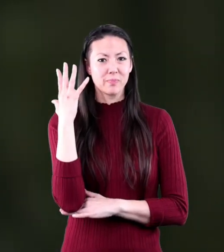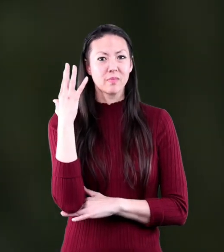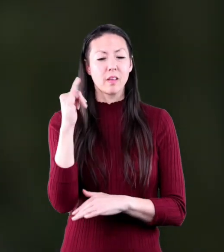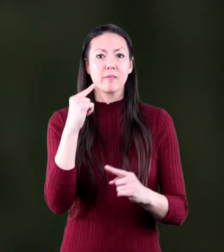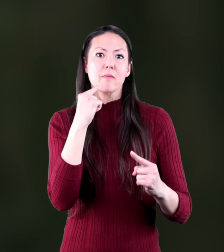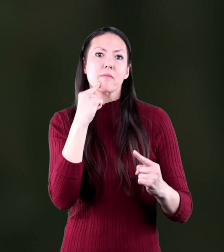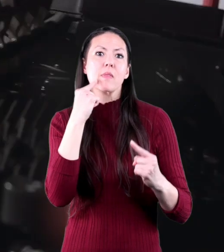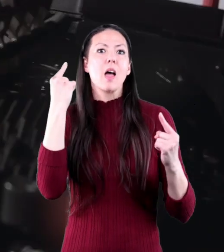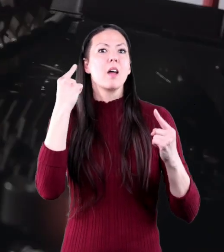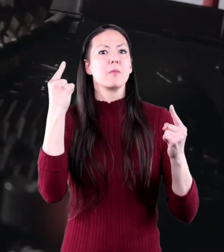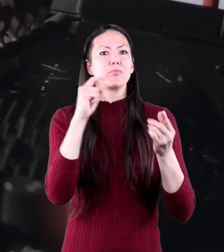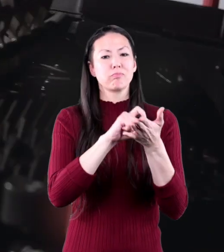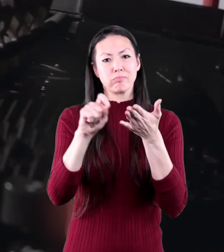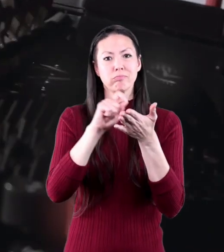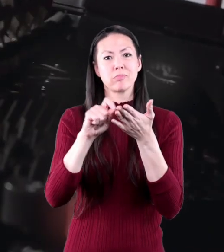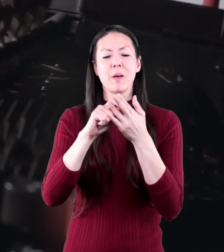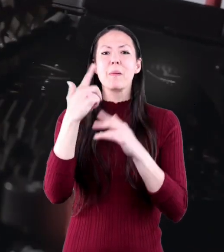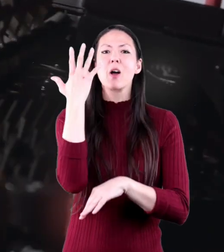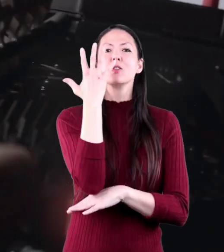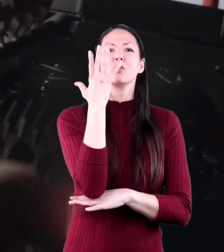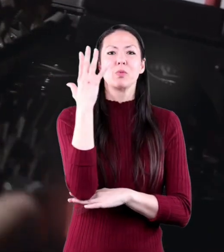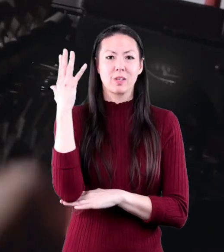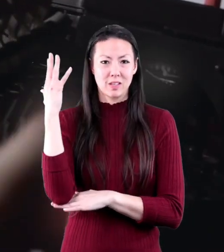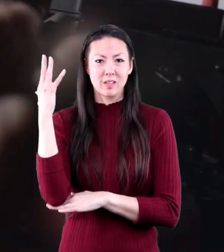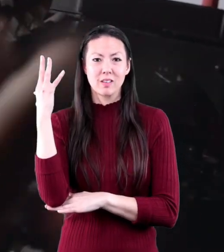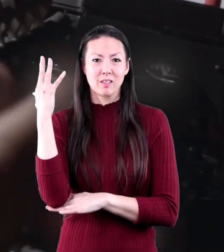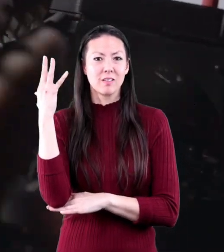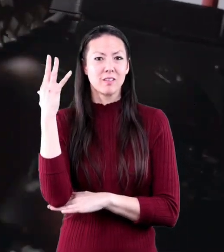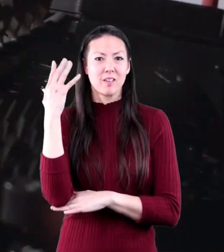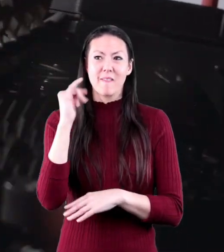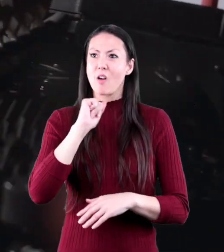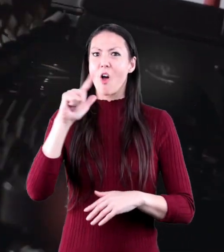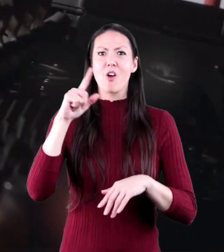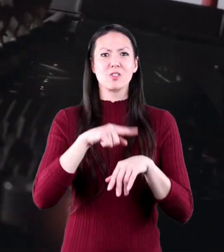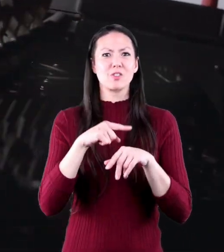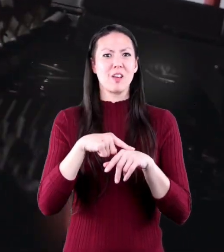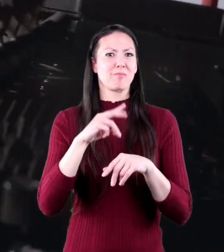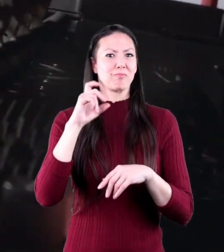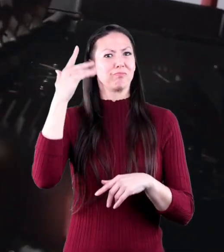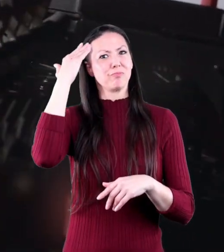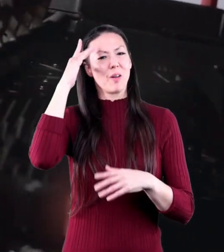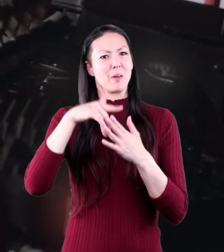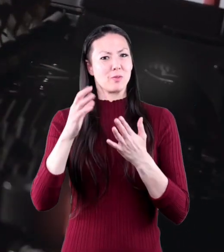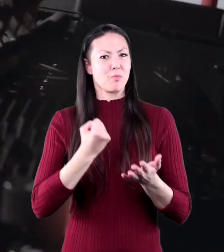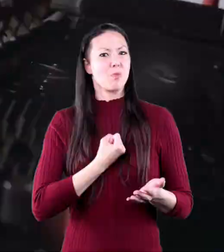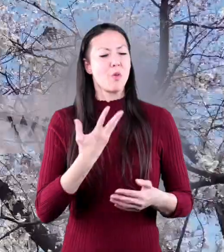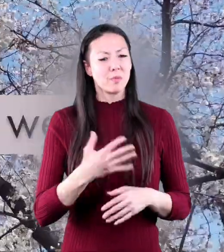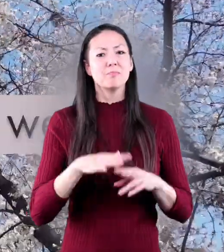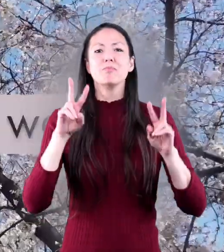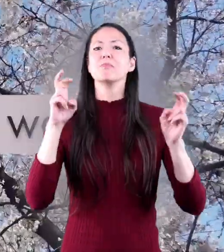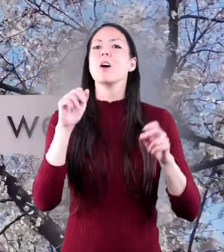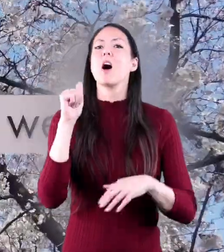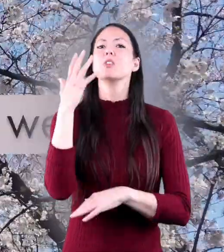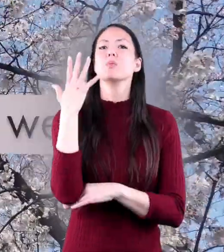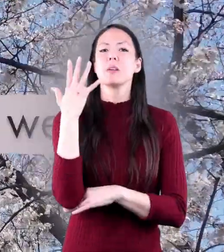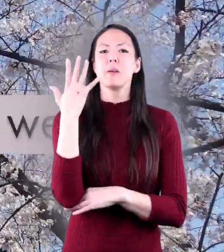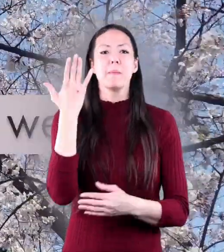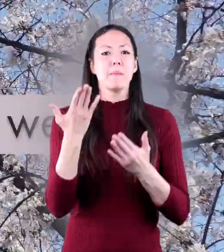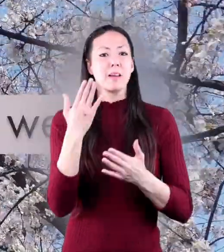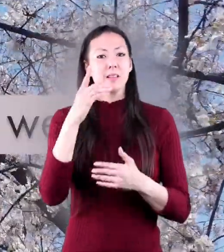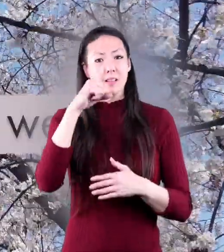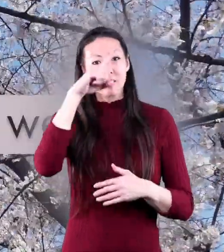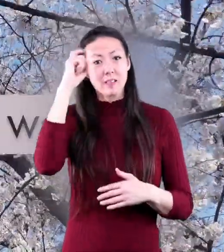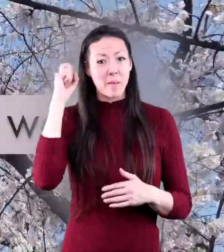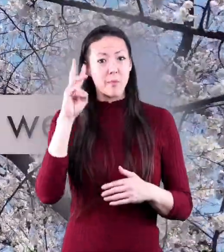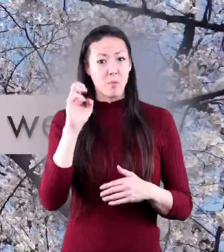tree. It's one of the most famous lines ever written about trees by one of the most famous poets of all time. A tree that